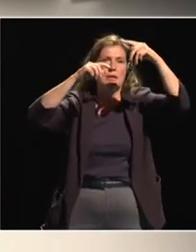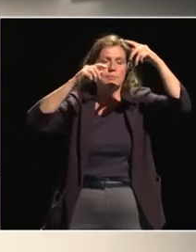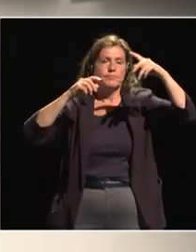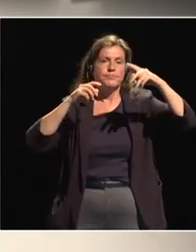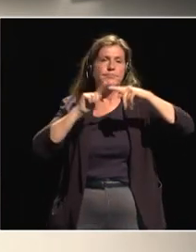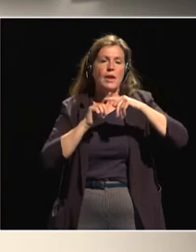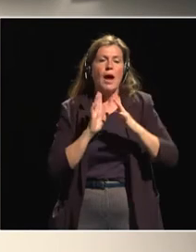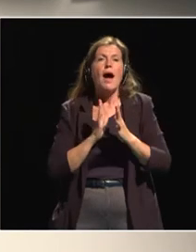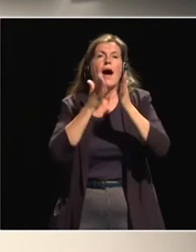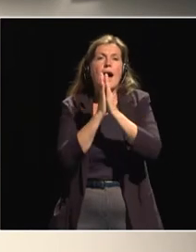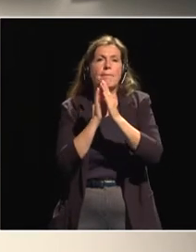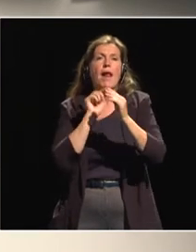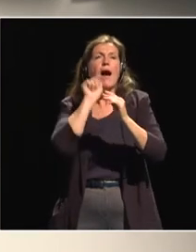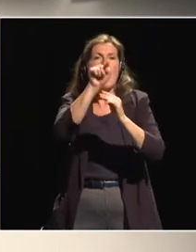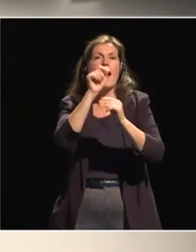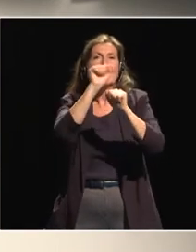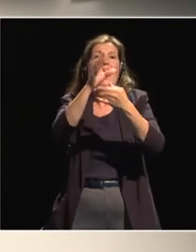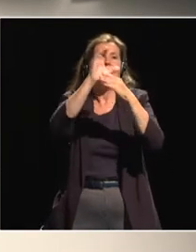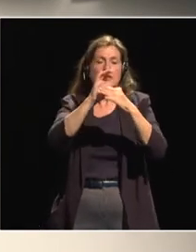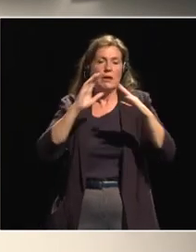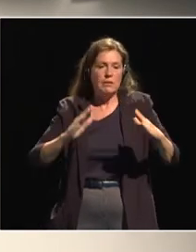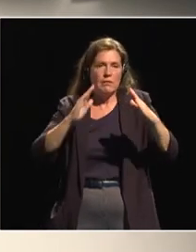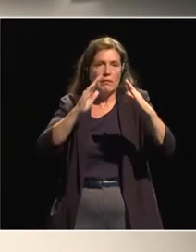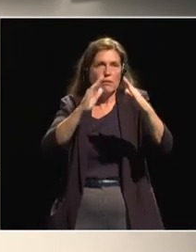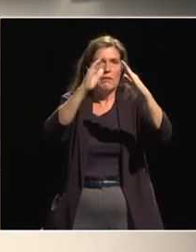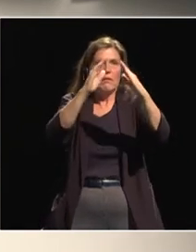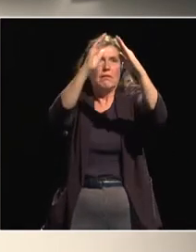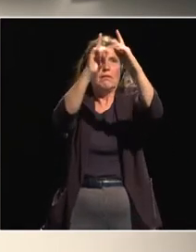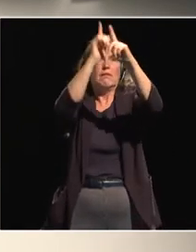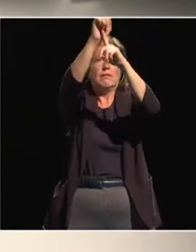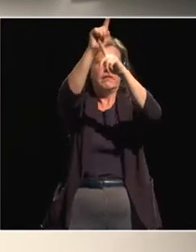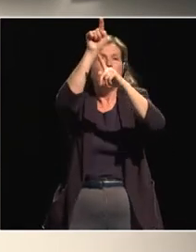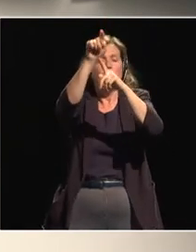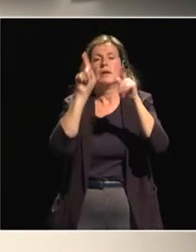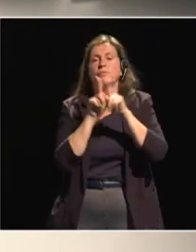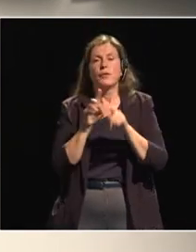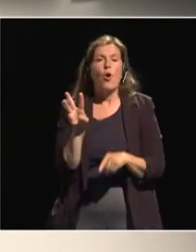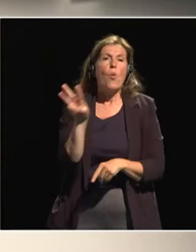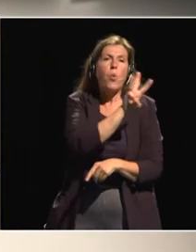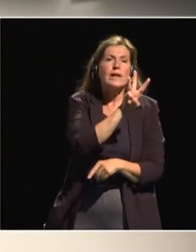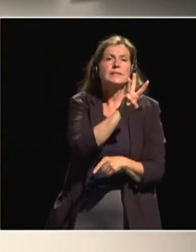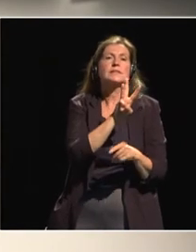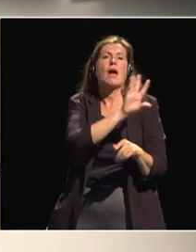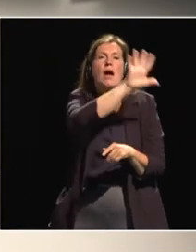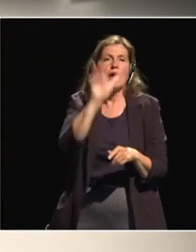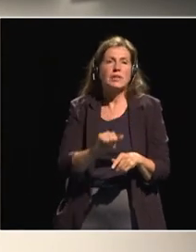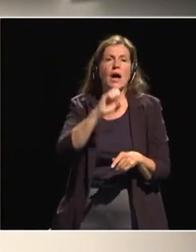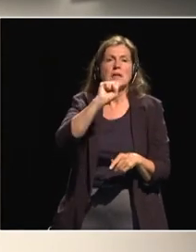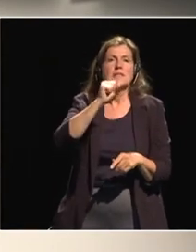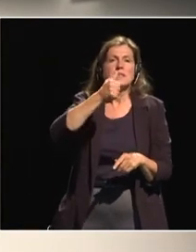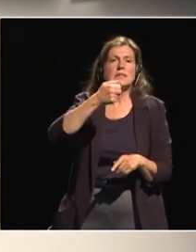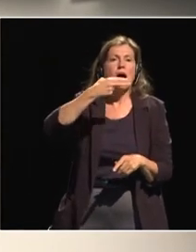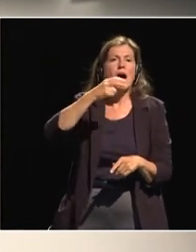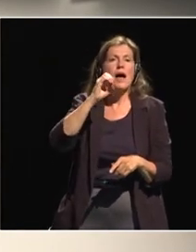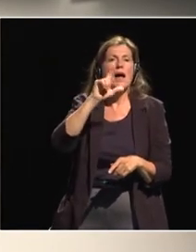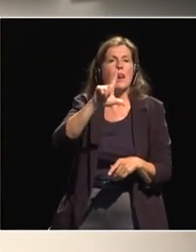uh i want to make a reference to the oecd report uh from the west africa sahel group of a few